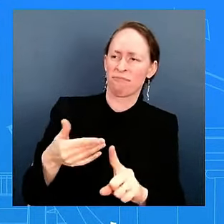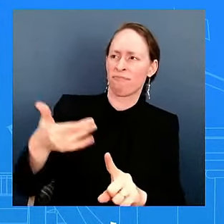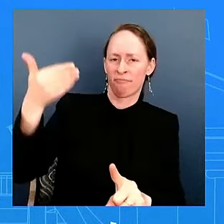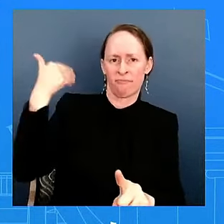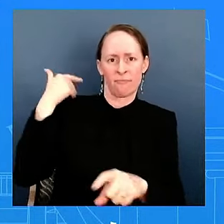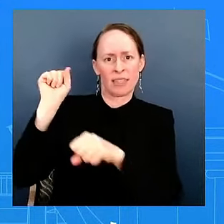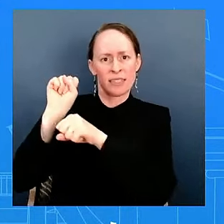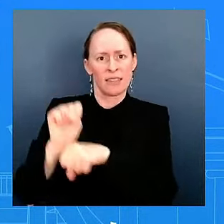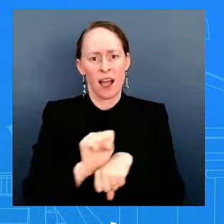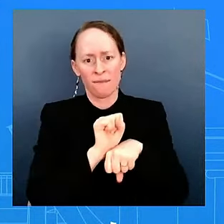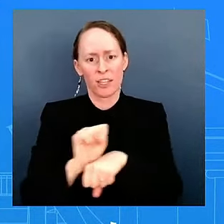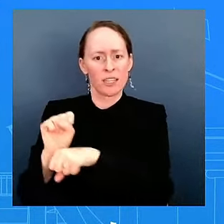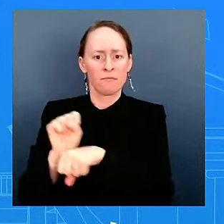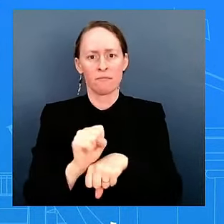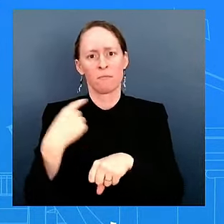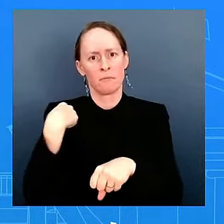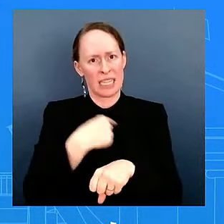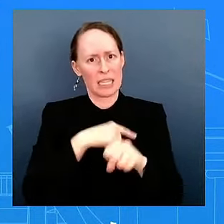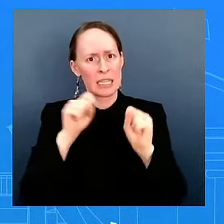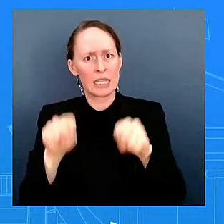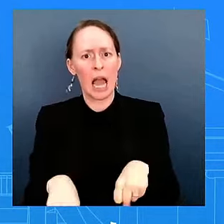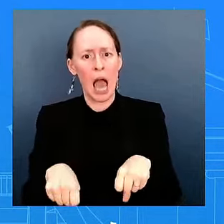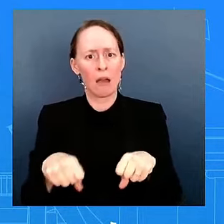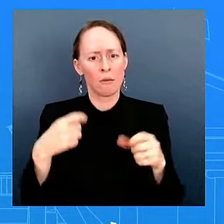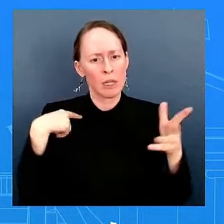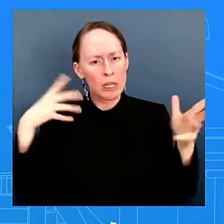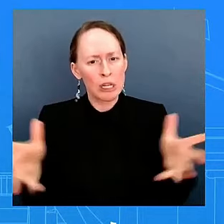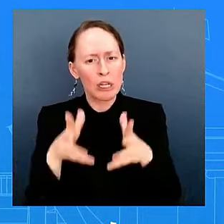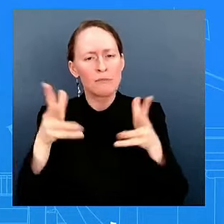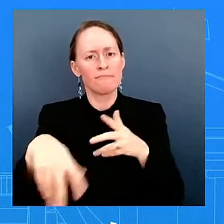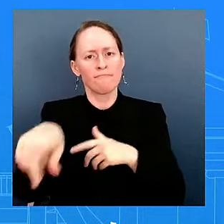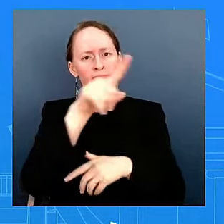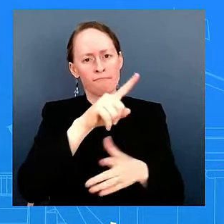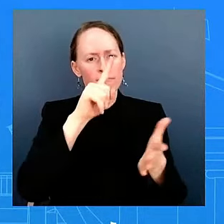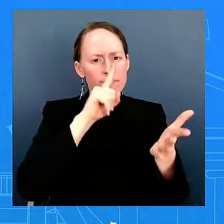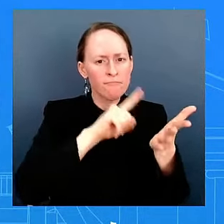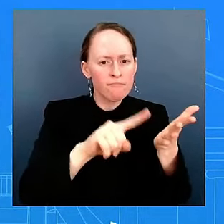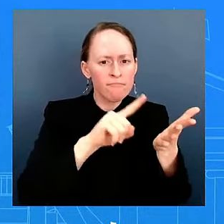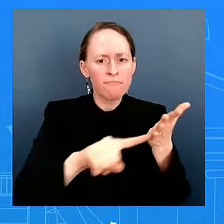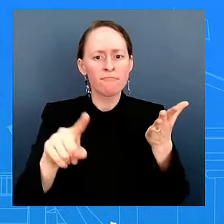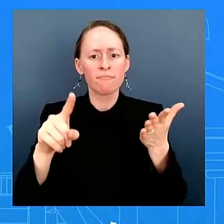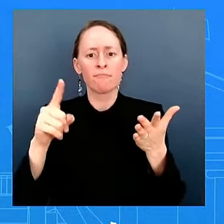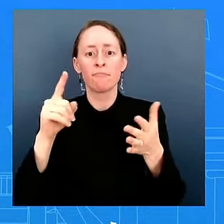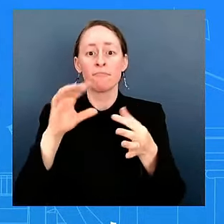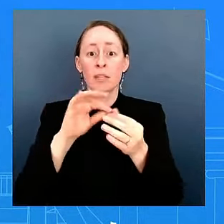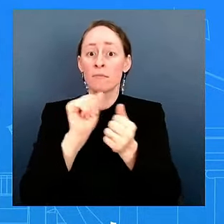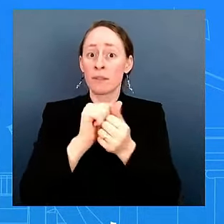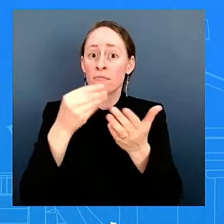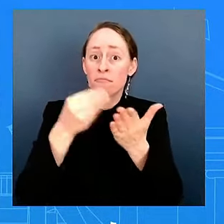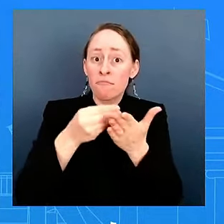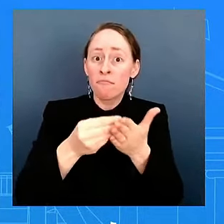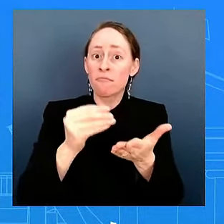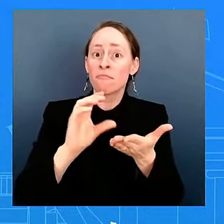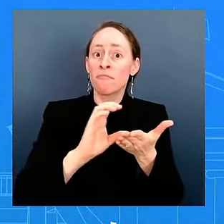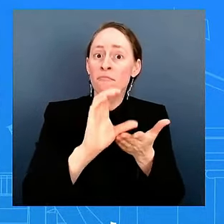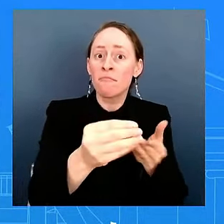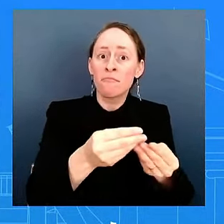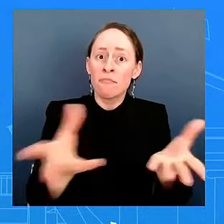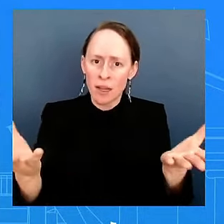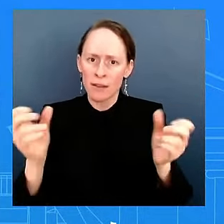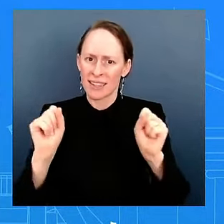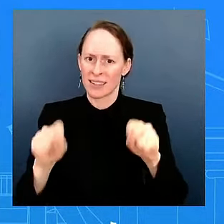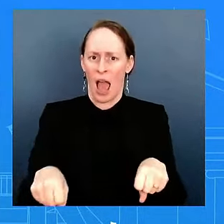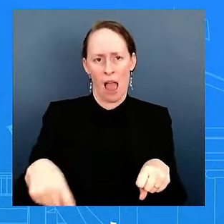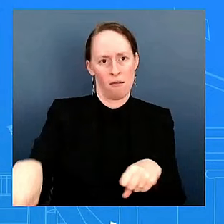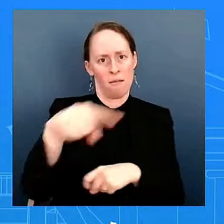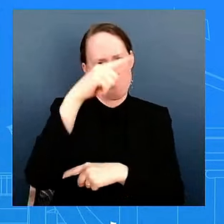in Congress to study reparations, President Biden is actively delivering for the black Americans, for the black community,